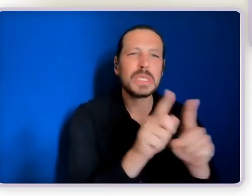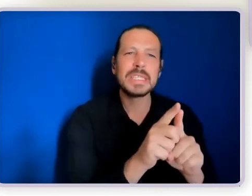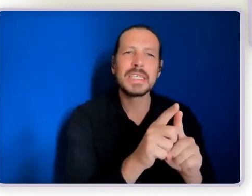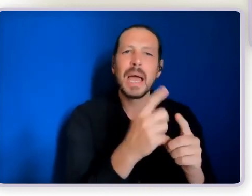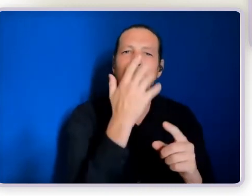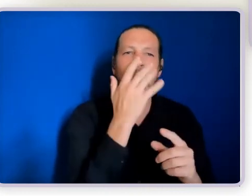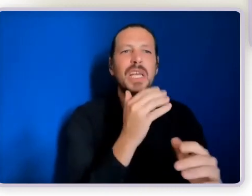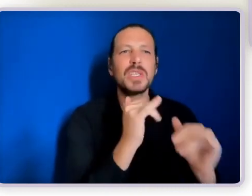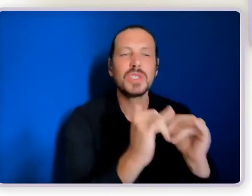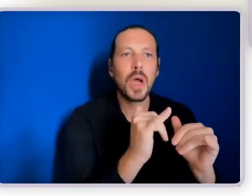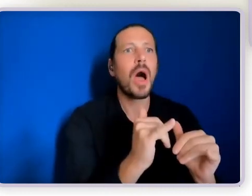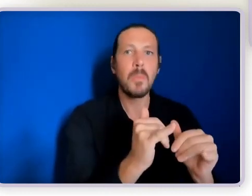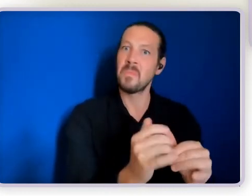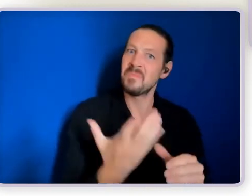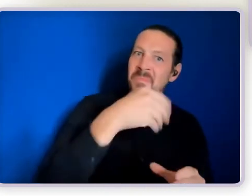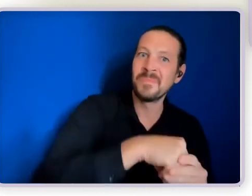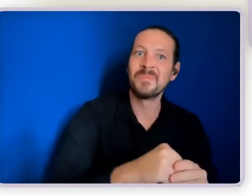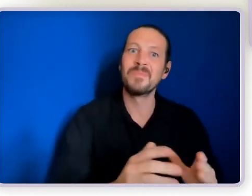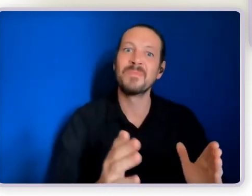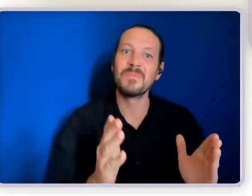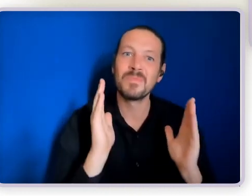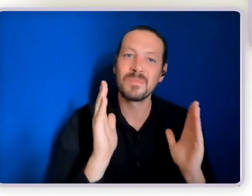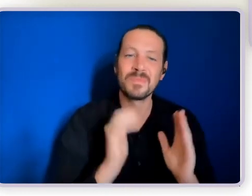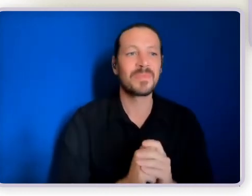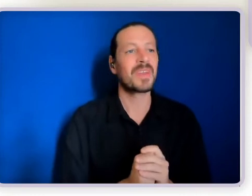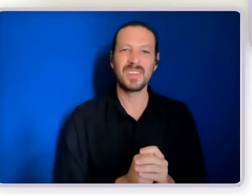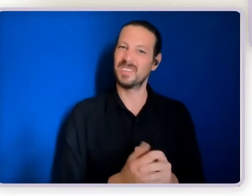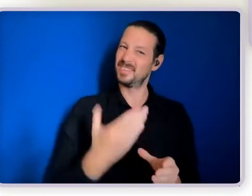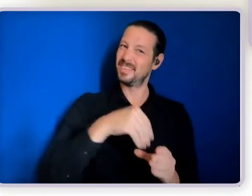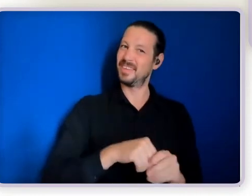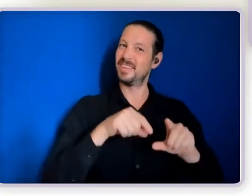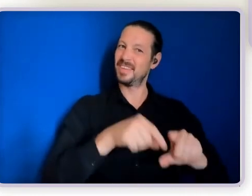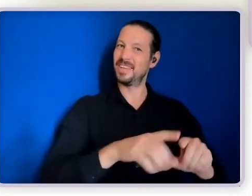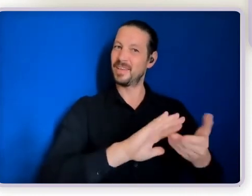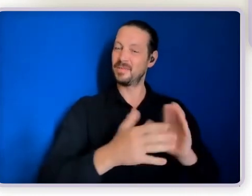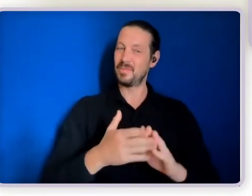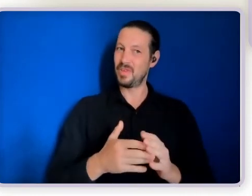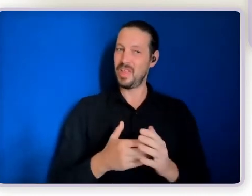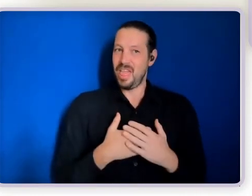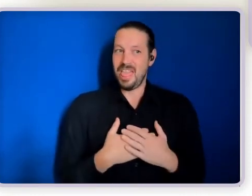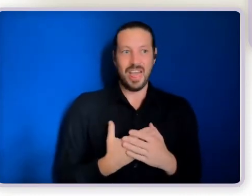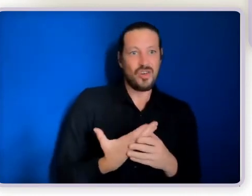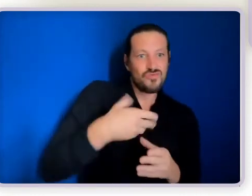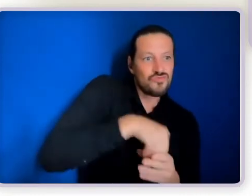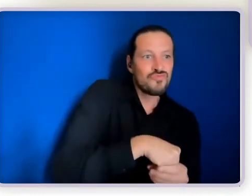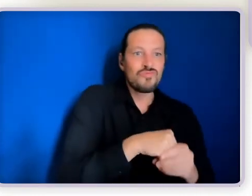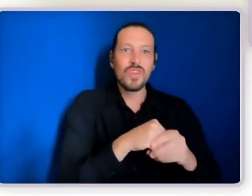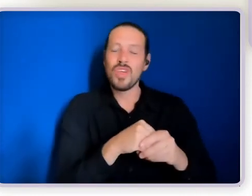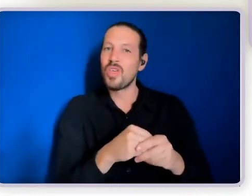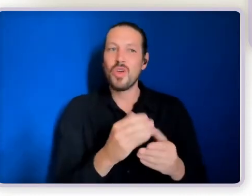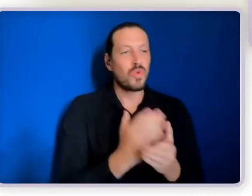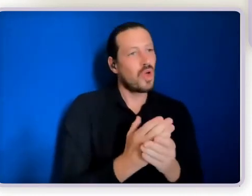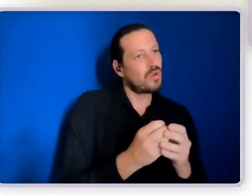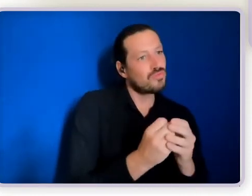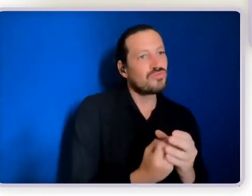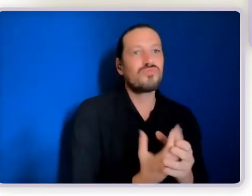become a full engaging member of a church community that he loves and he's thriving and he participates and helps out and goes to